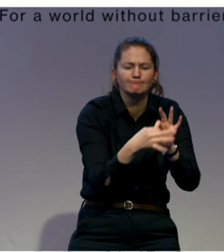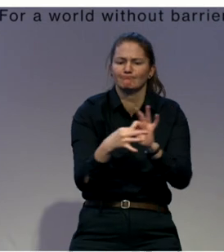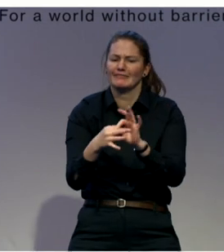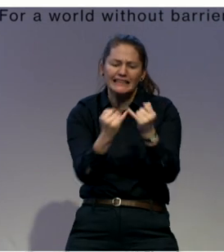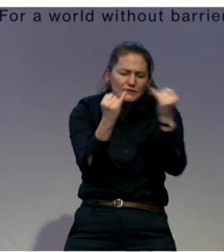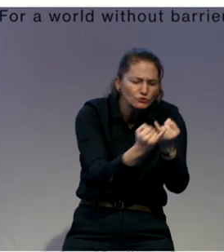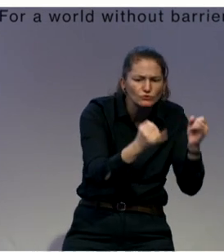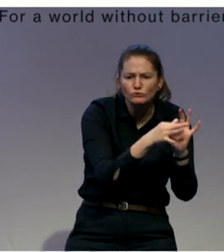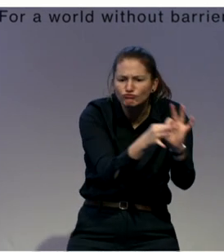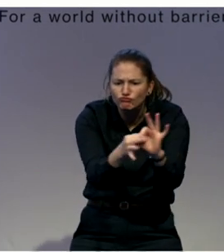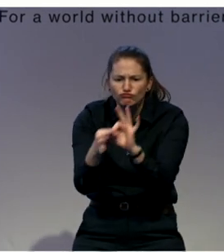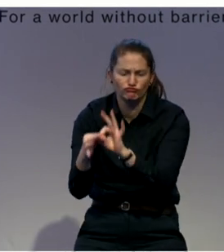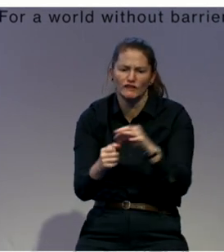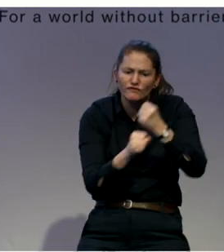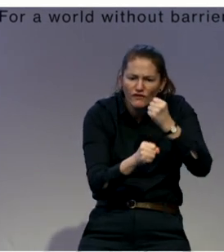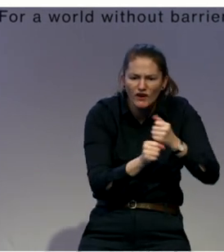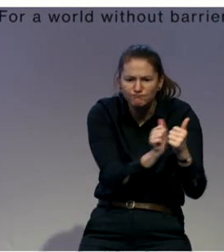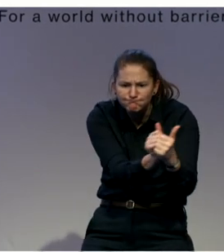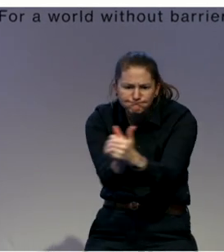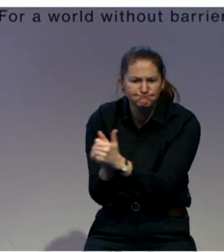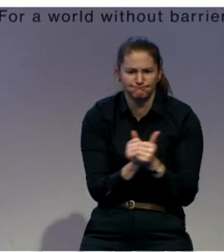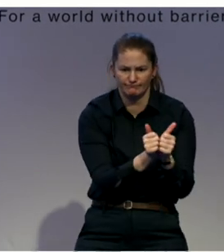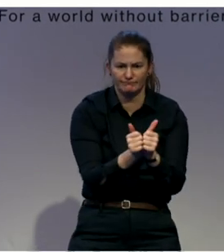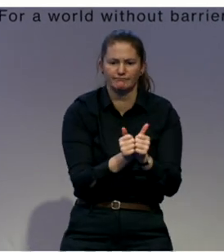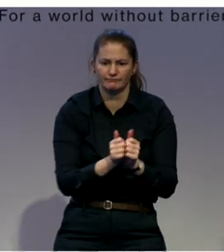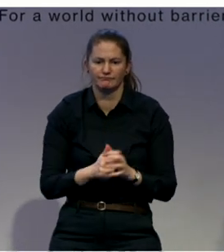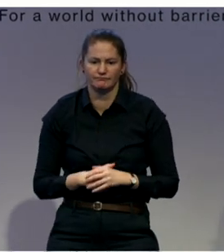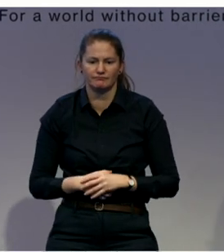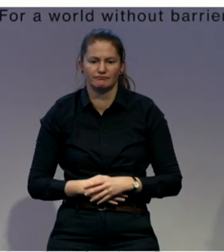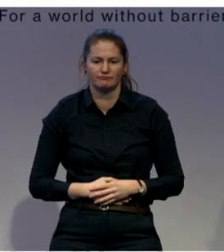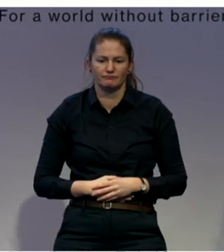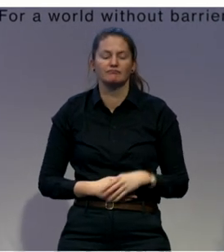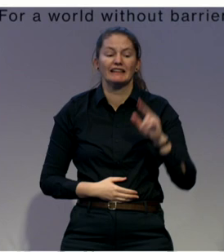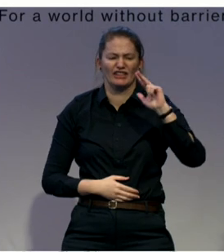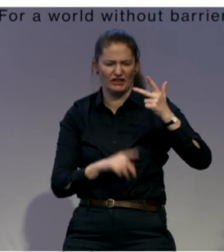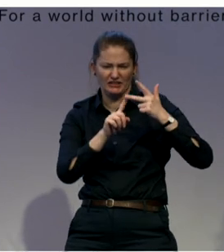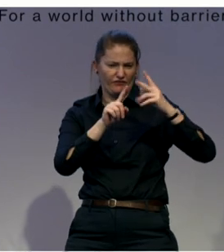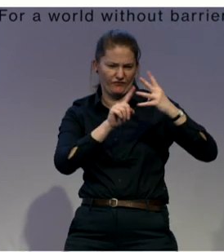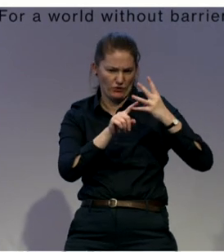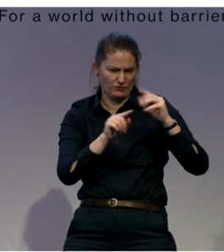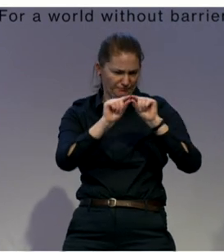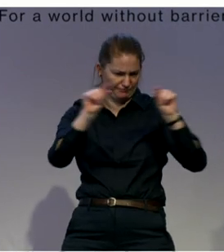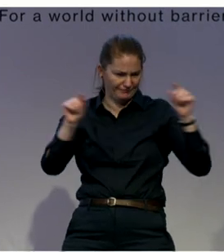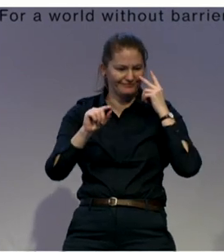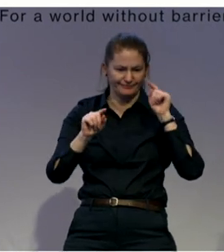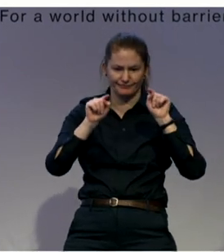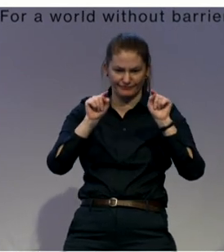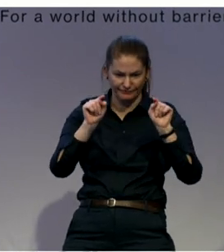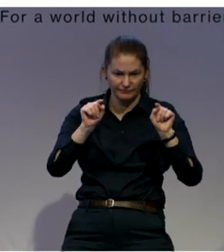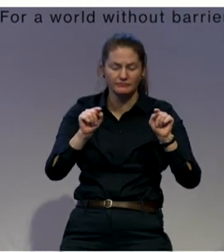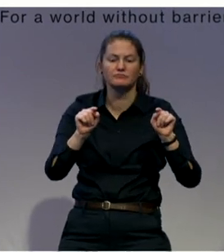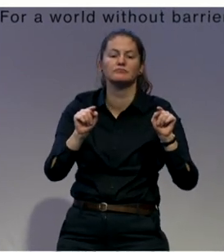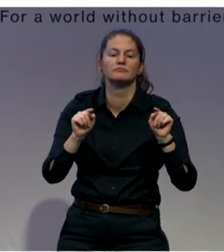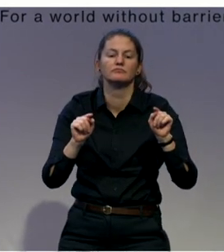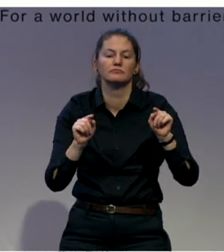reform. Planning the transfer of resources. It